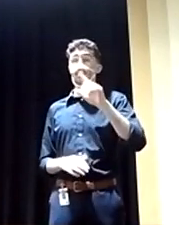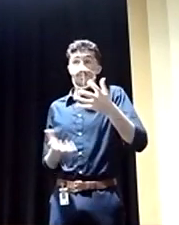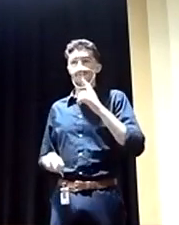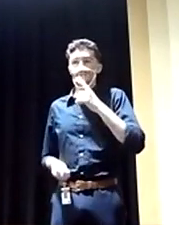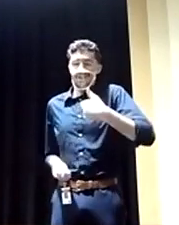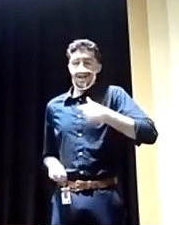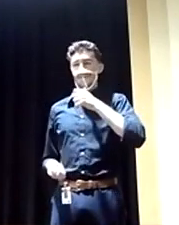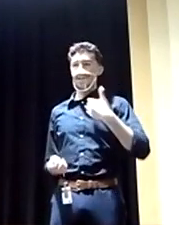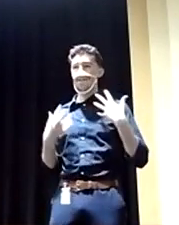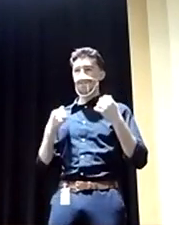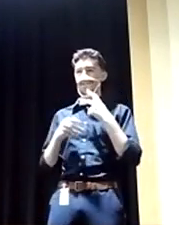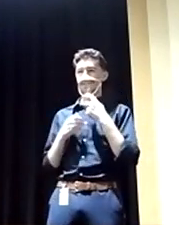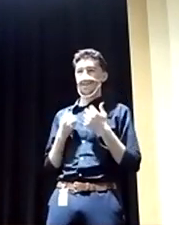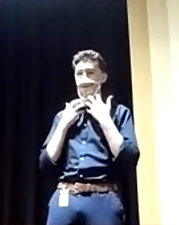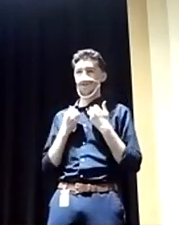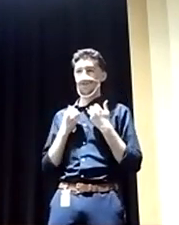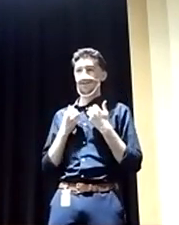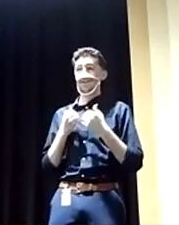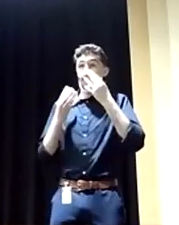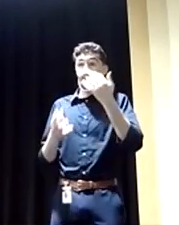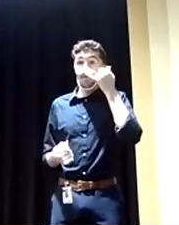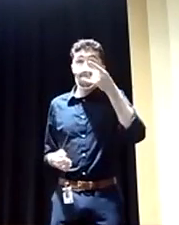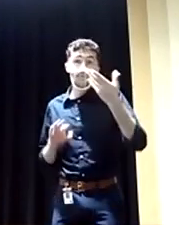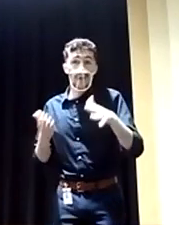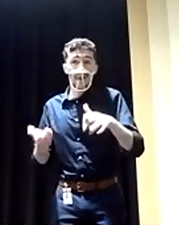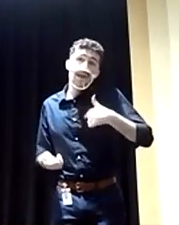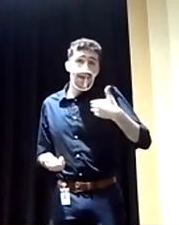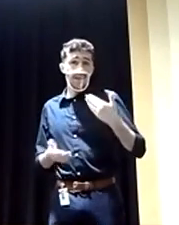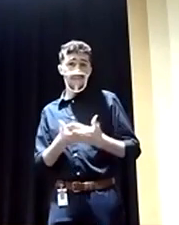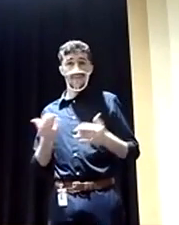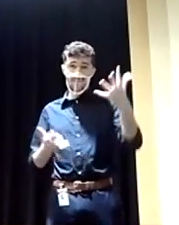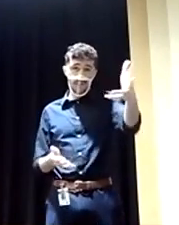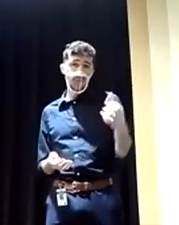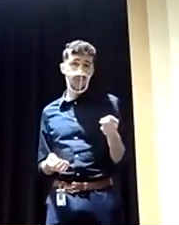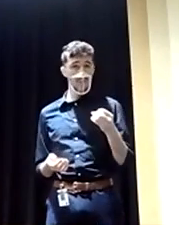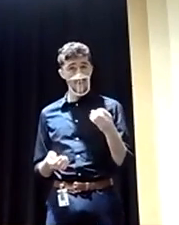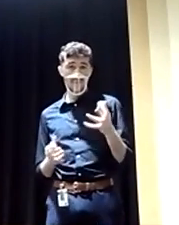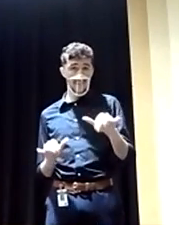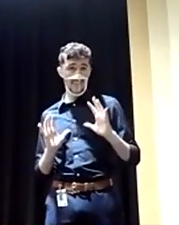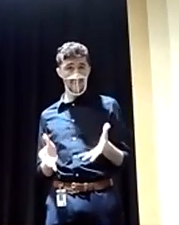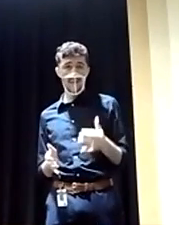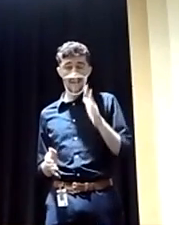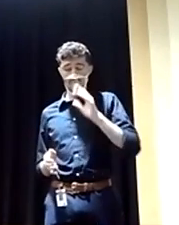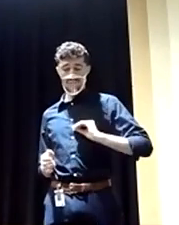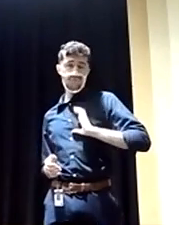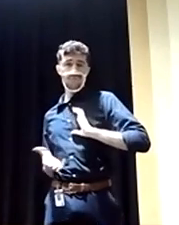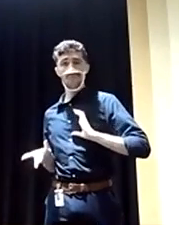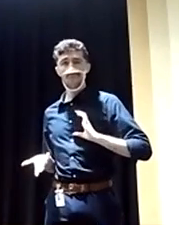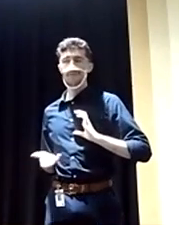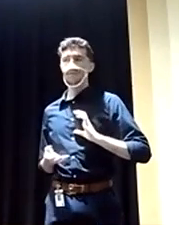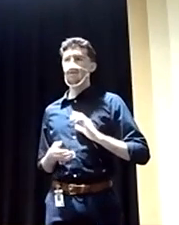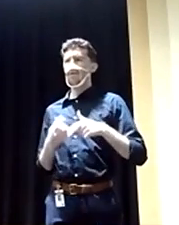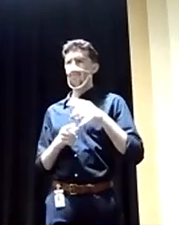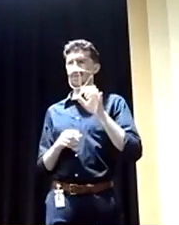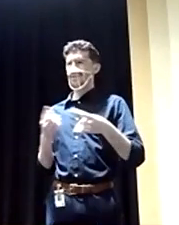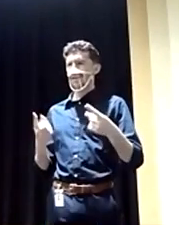Like, I don't care if you die. I have this. It's my perk. You don't have this. So let's keep it like that. So I feel good about myself. Like at what point did